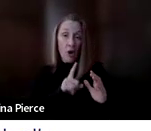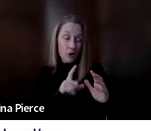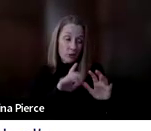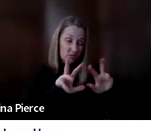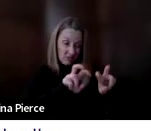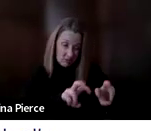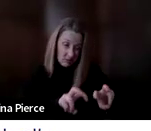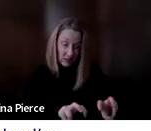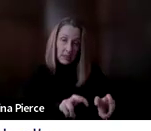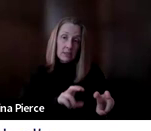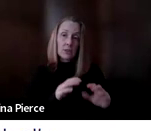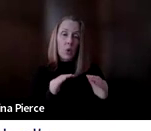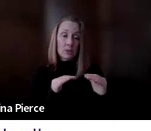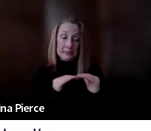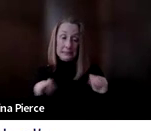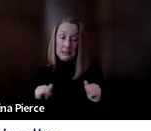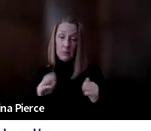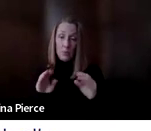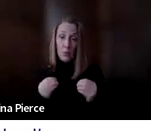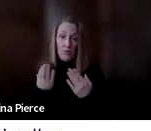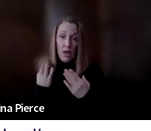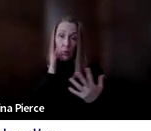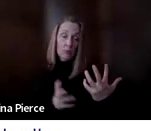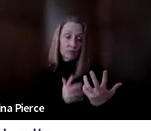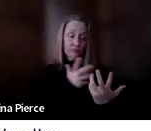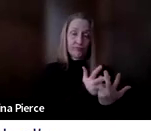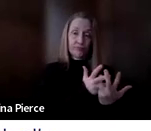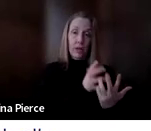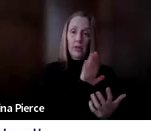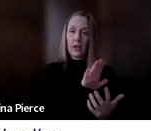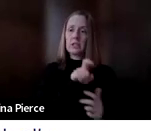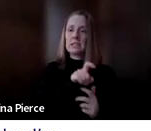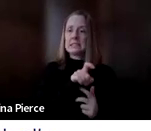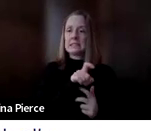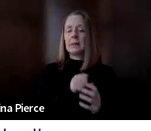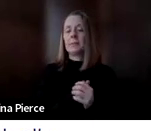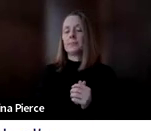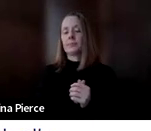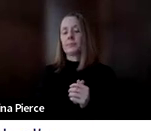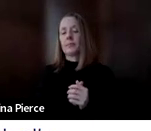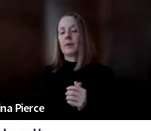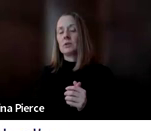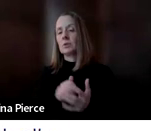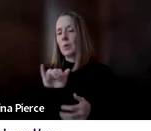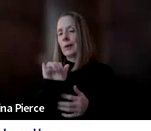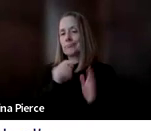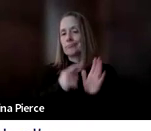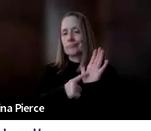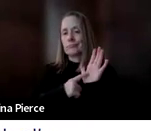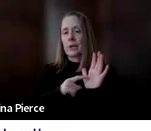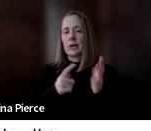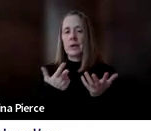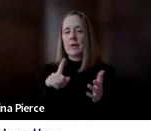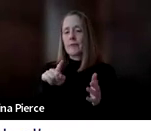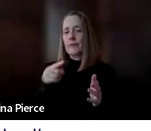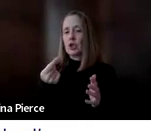find for them meets those needs. We can also look at the participation model. So, for example, if we have a first grader, we might go